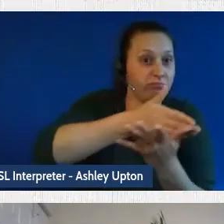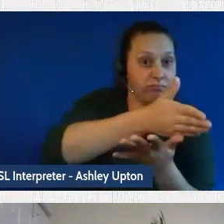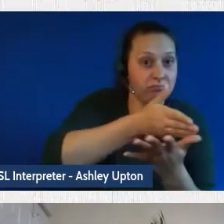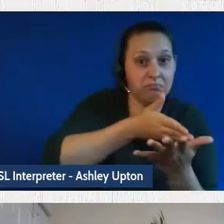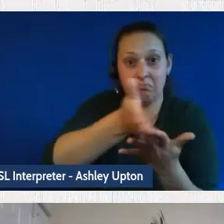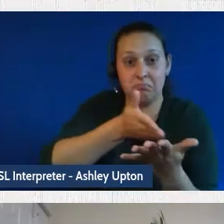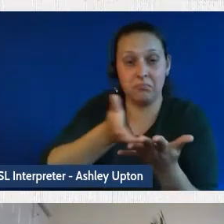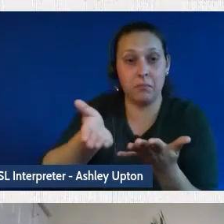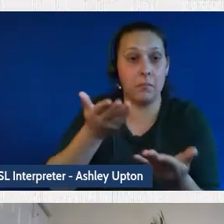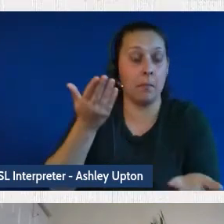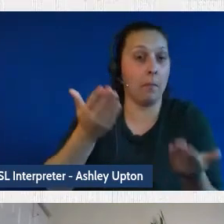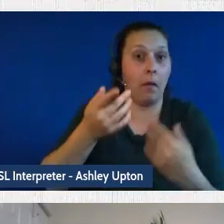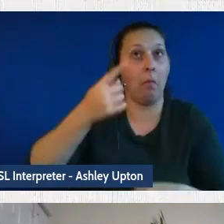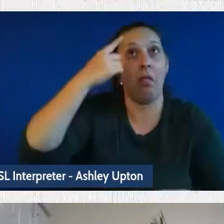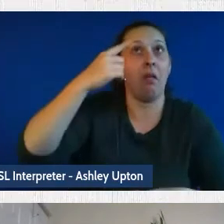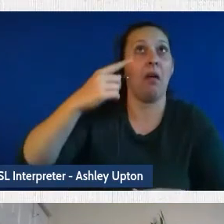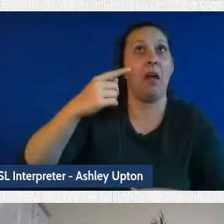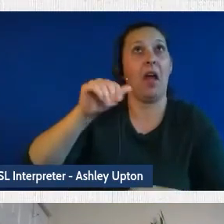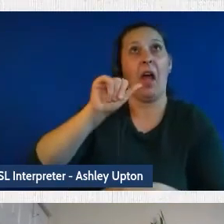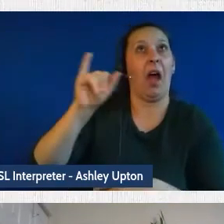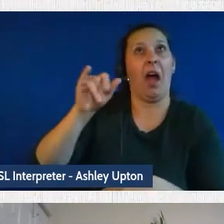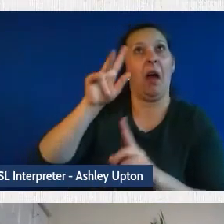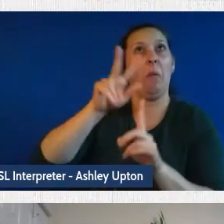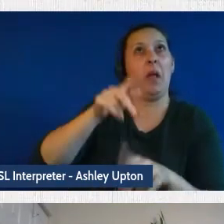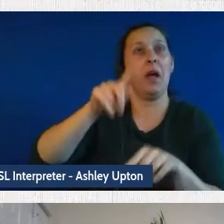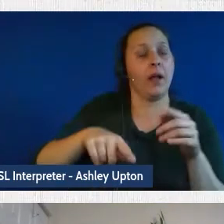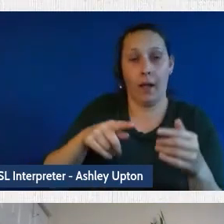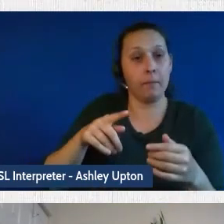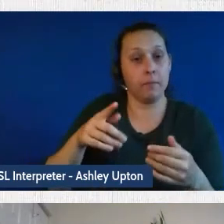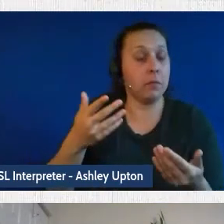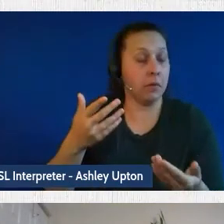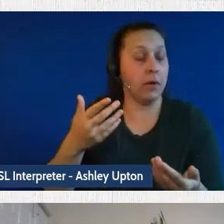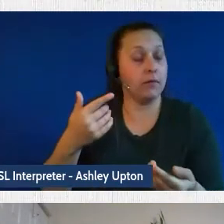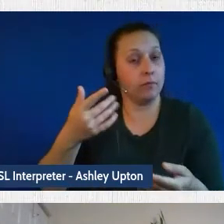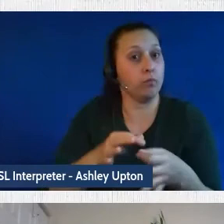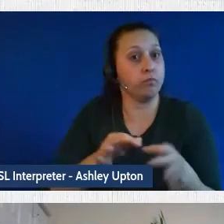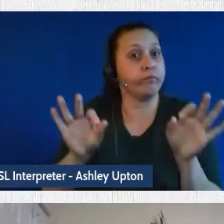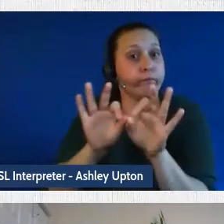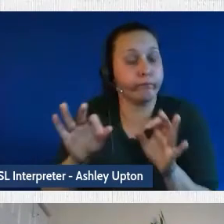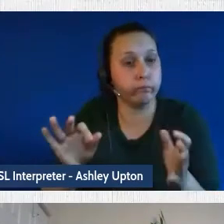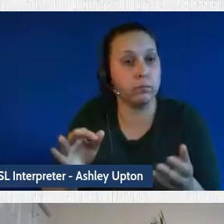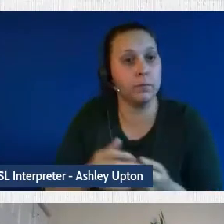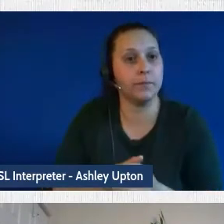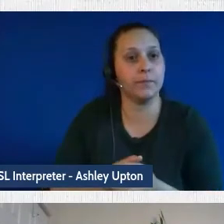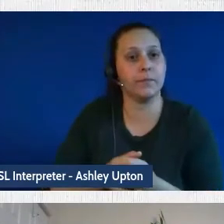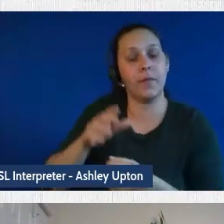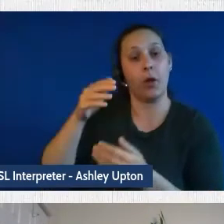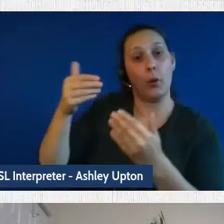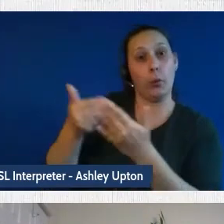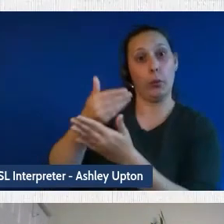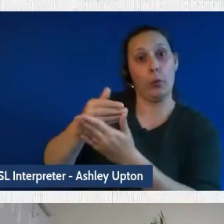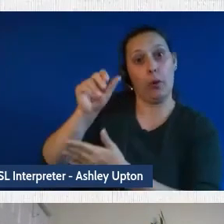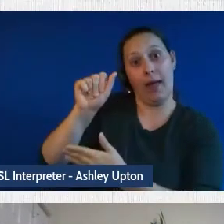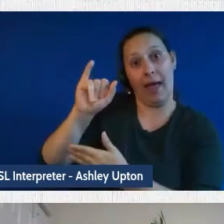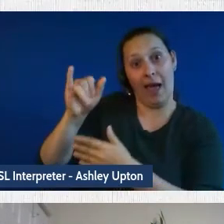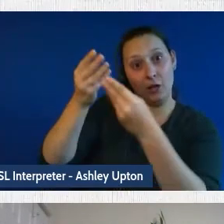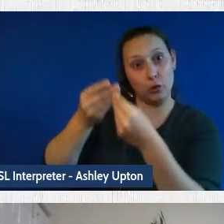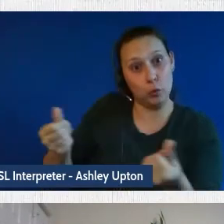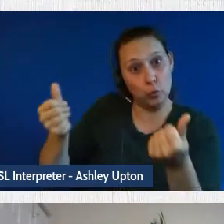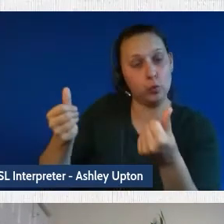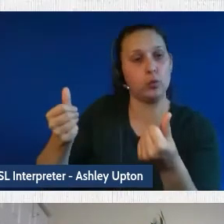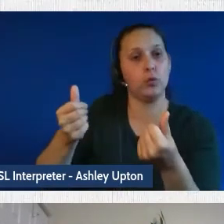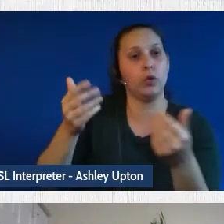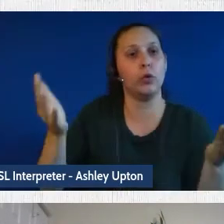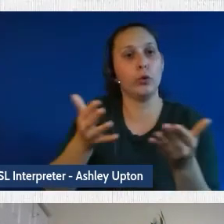typically are AI applicable. And so, you know, how we typically handle new AI solutions is that we encourage viewers, we encourage